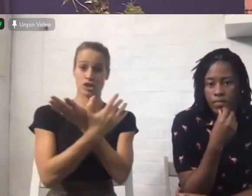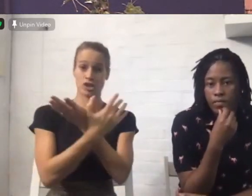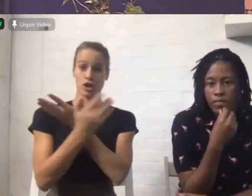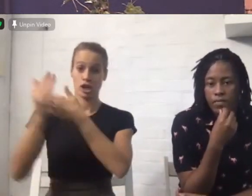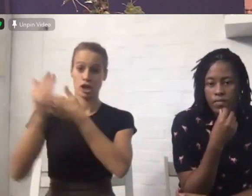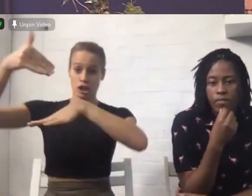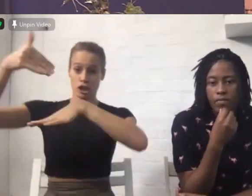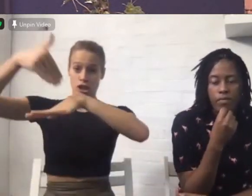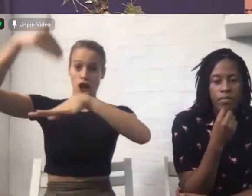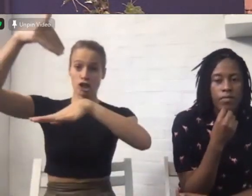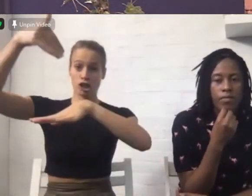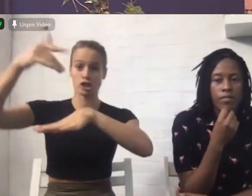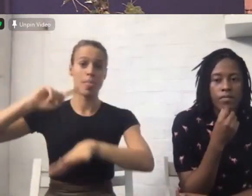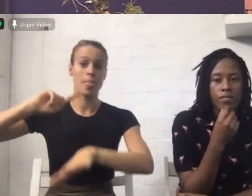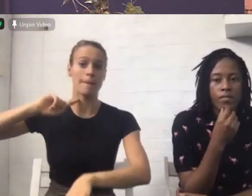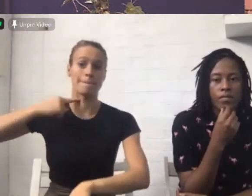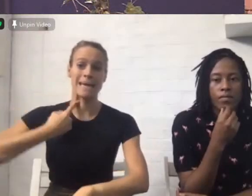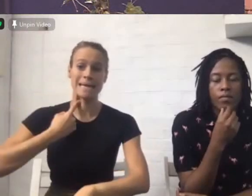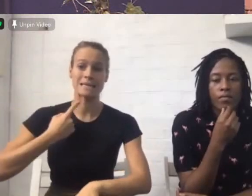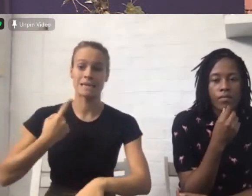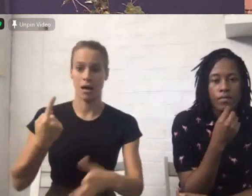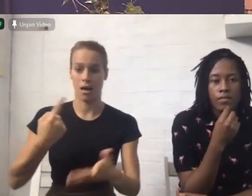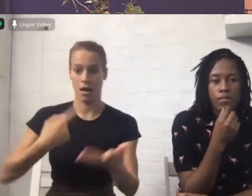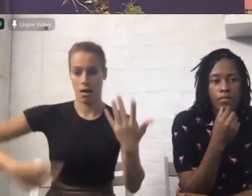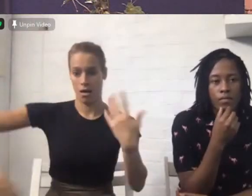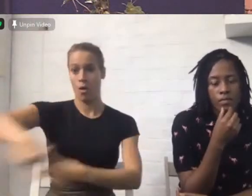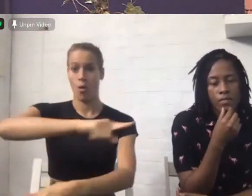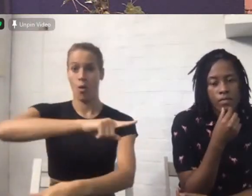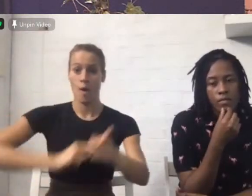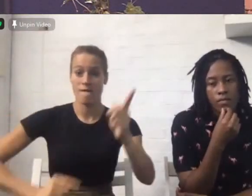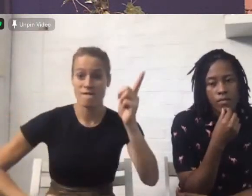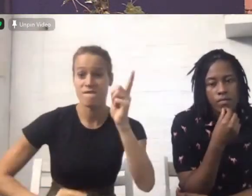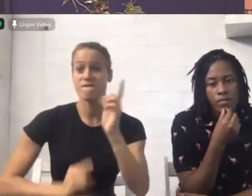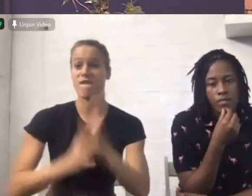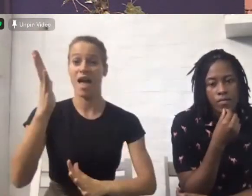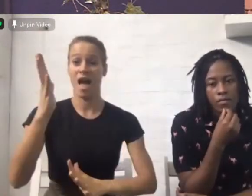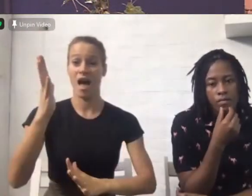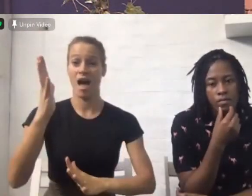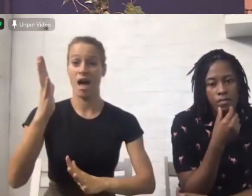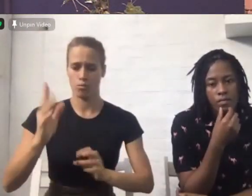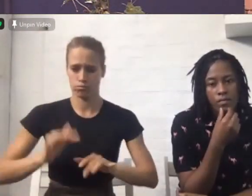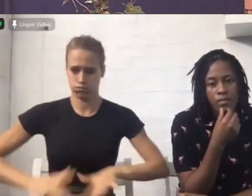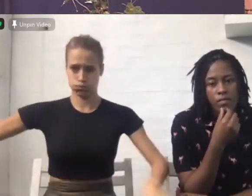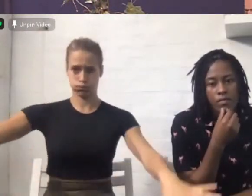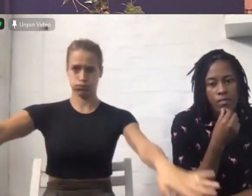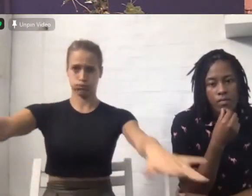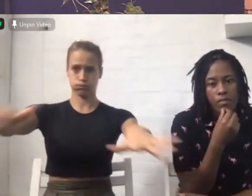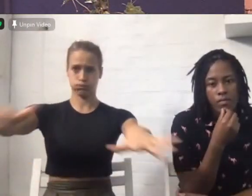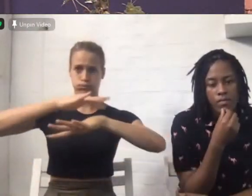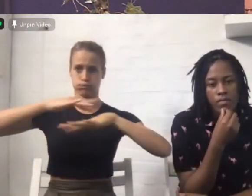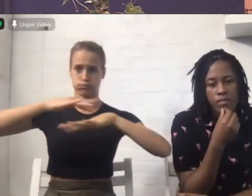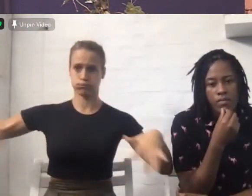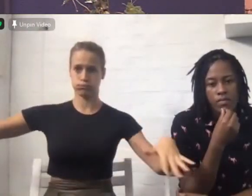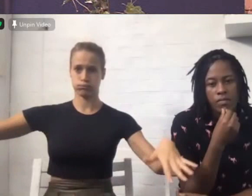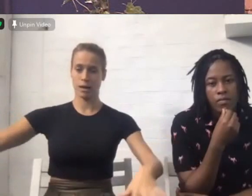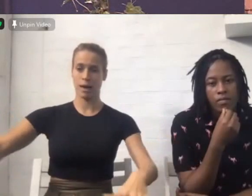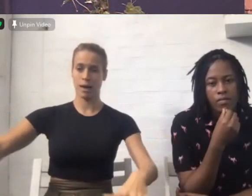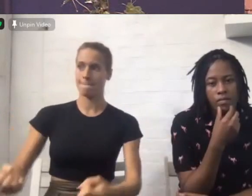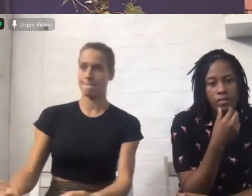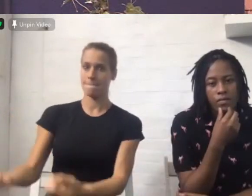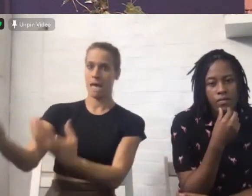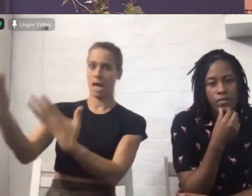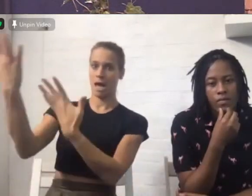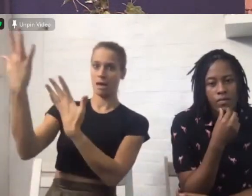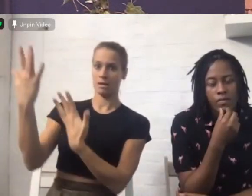and the unleavened bread. The supernatural fire of God appeared at that point in time. And